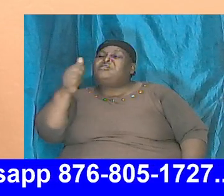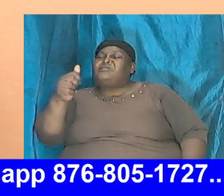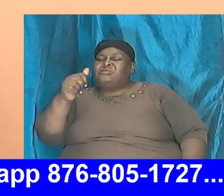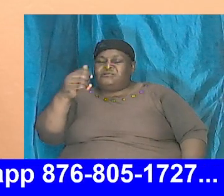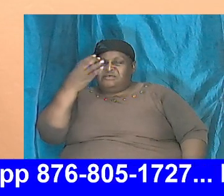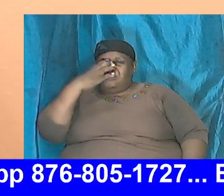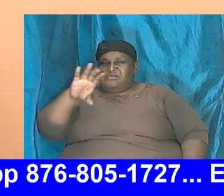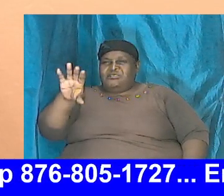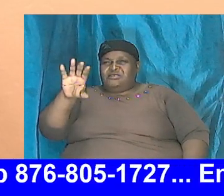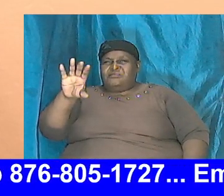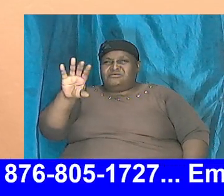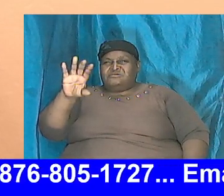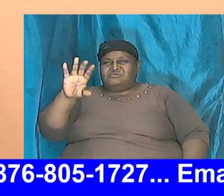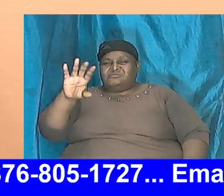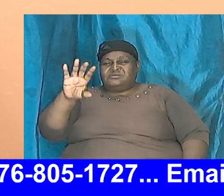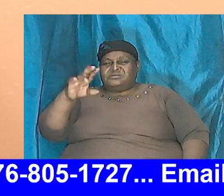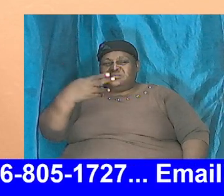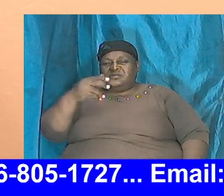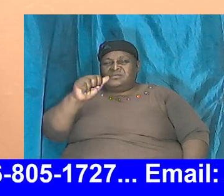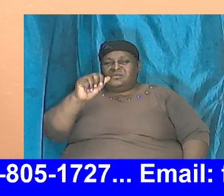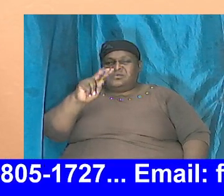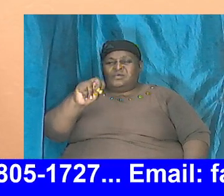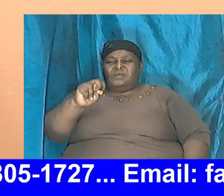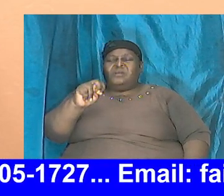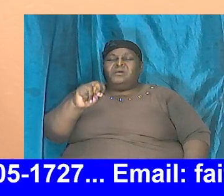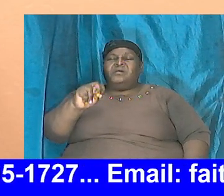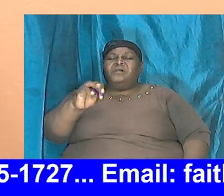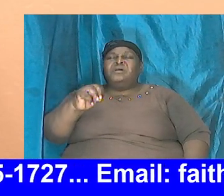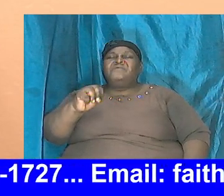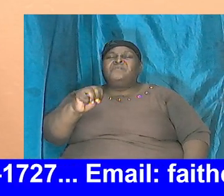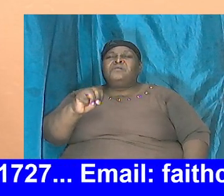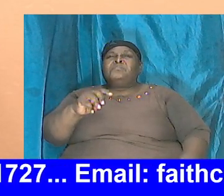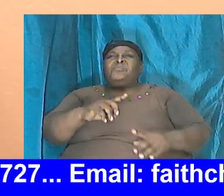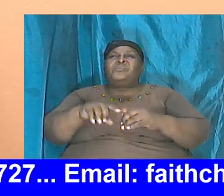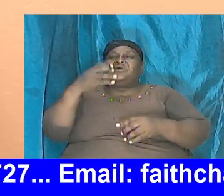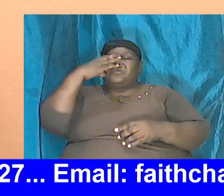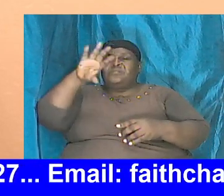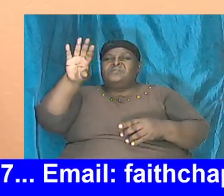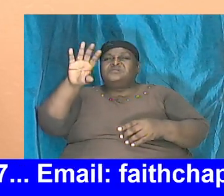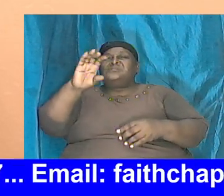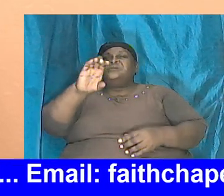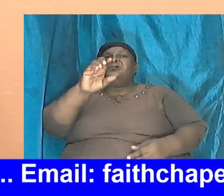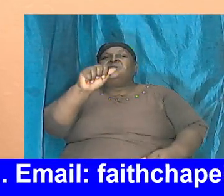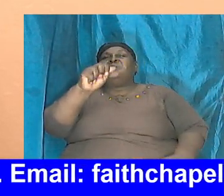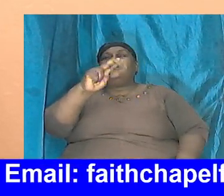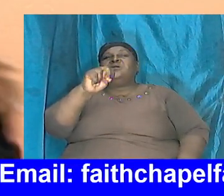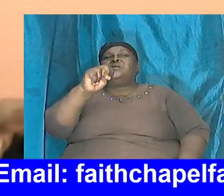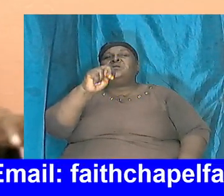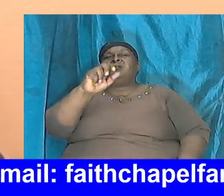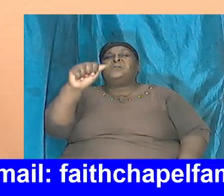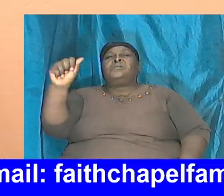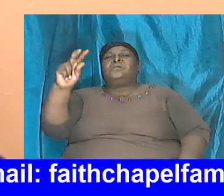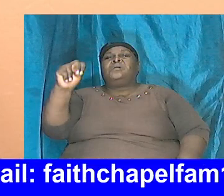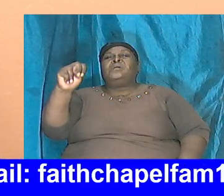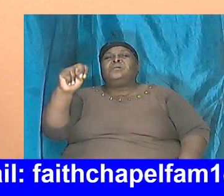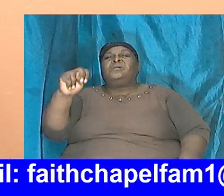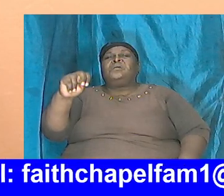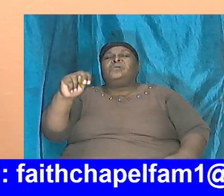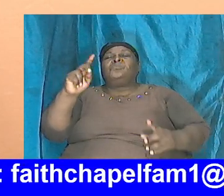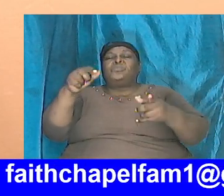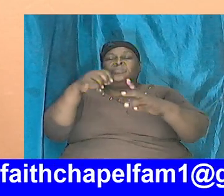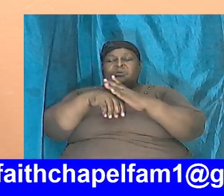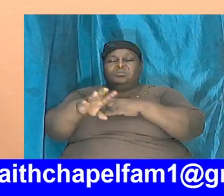ham but the curse of Canaan we meet again next week God's willing and we get into this curse